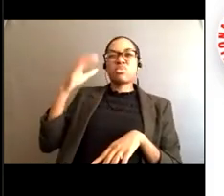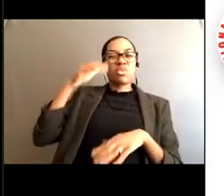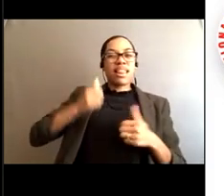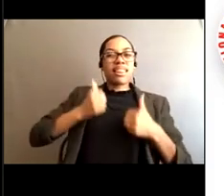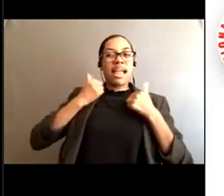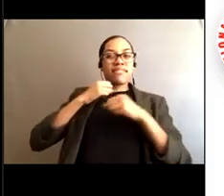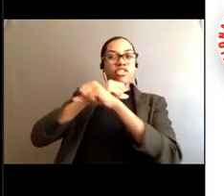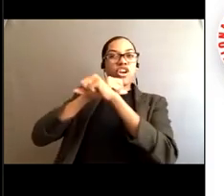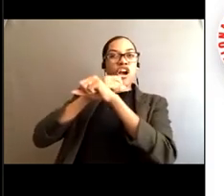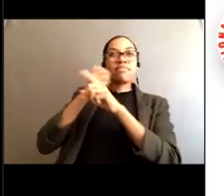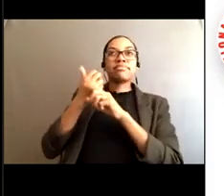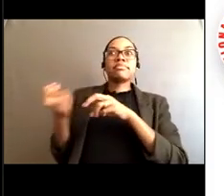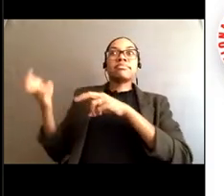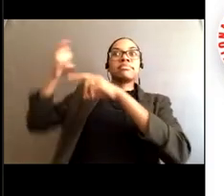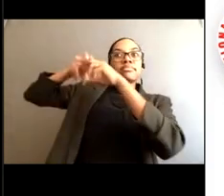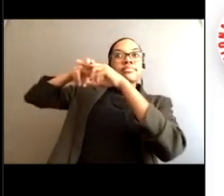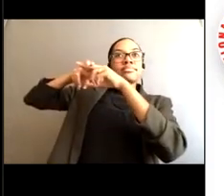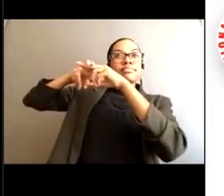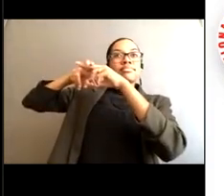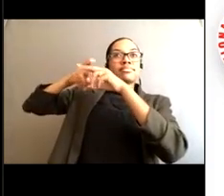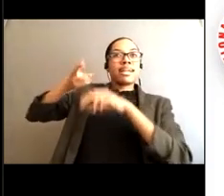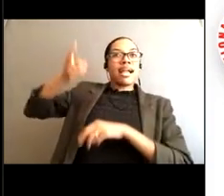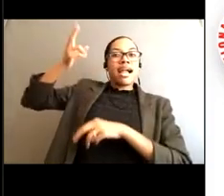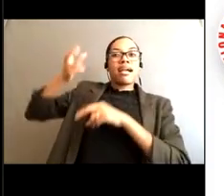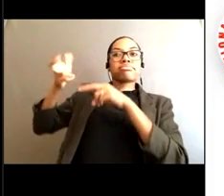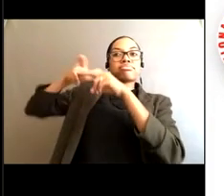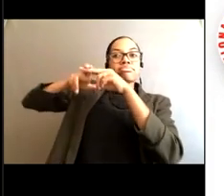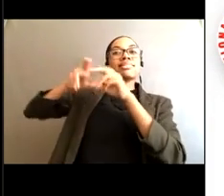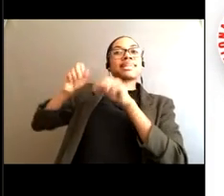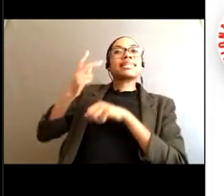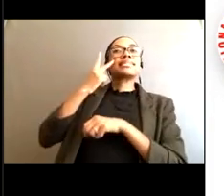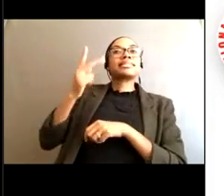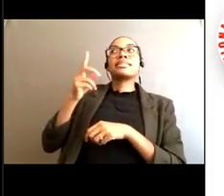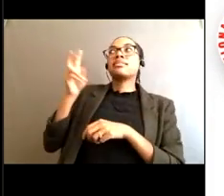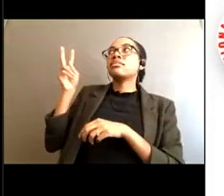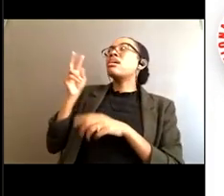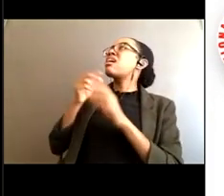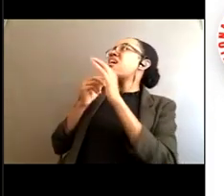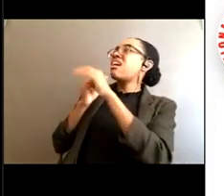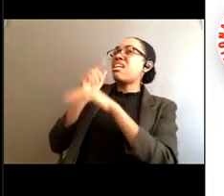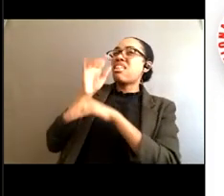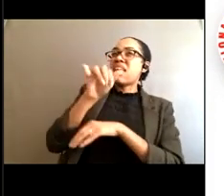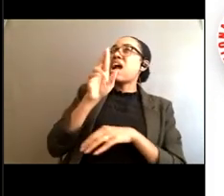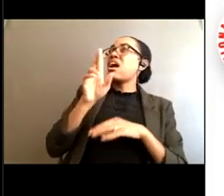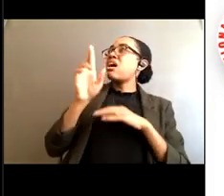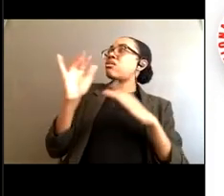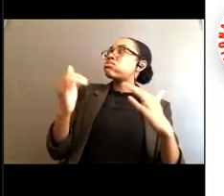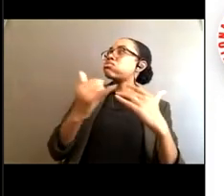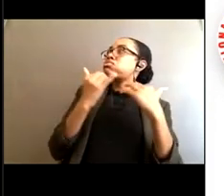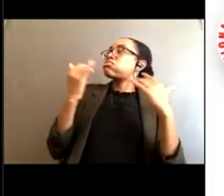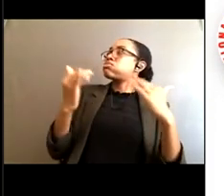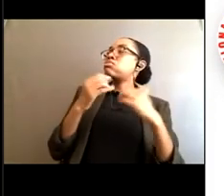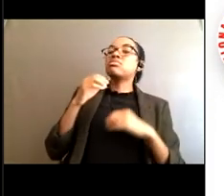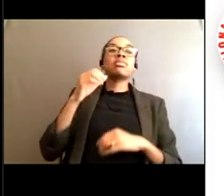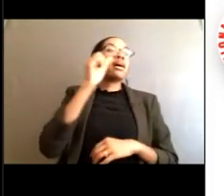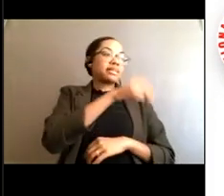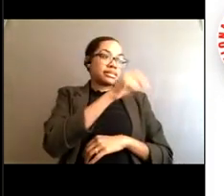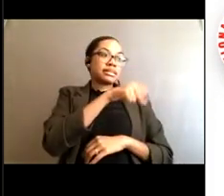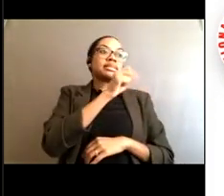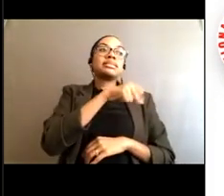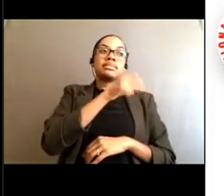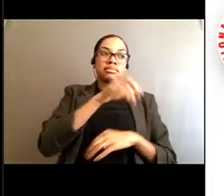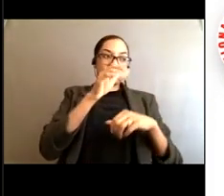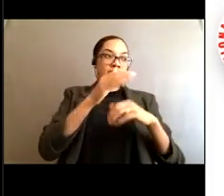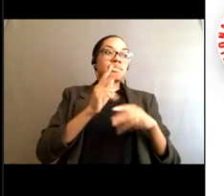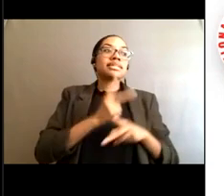because they will know where the rip currents have occurred that day. If we go to the next slide, we'll see more